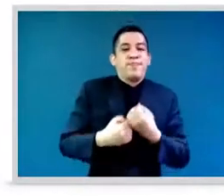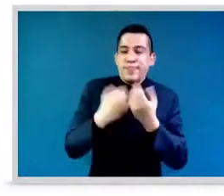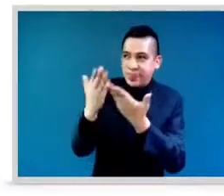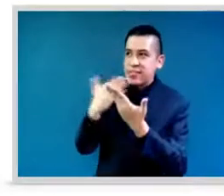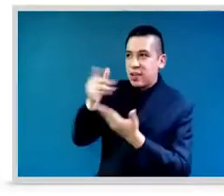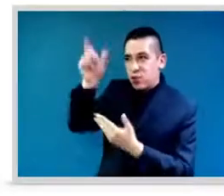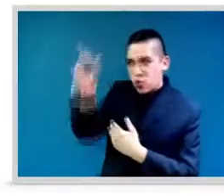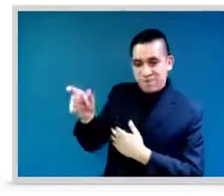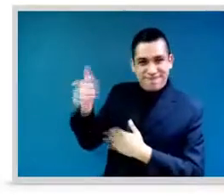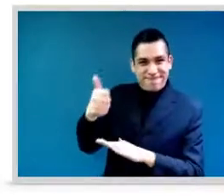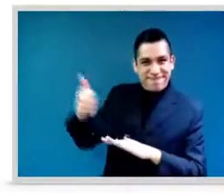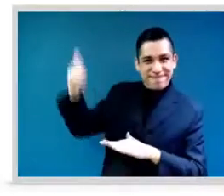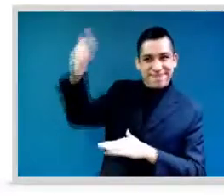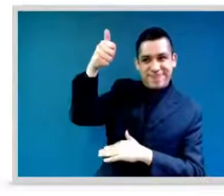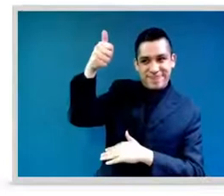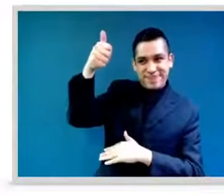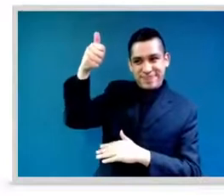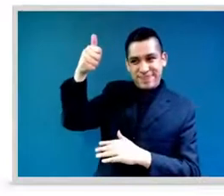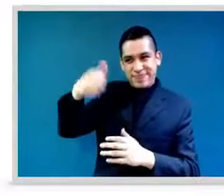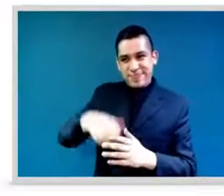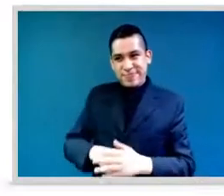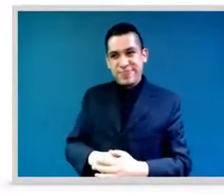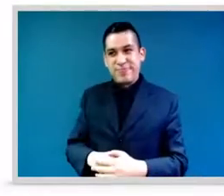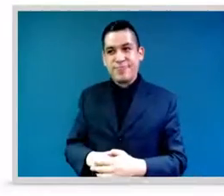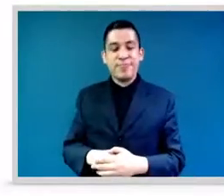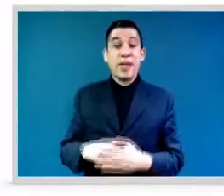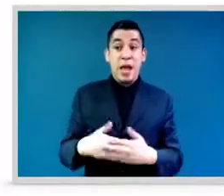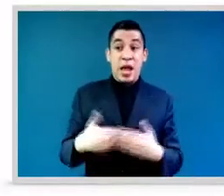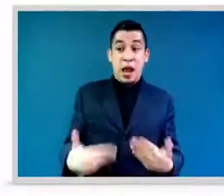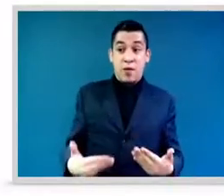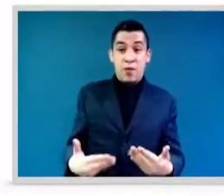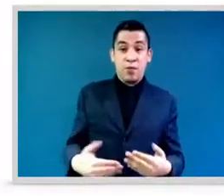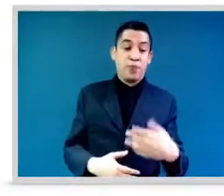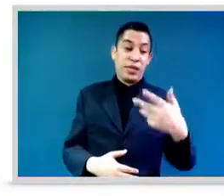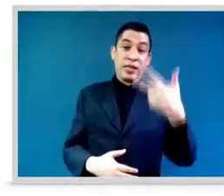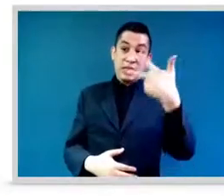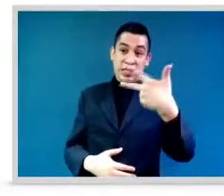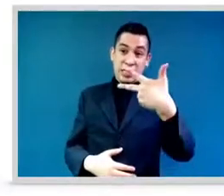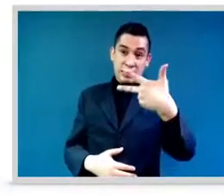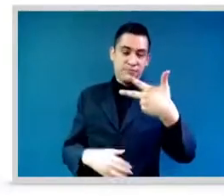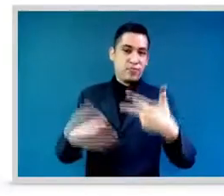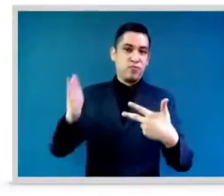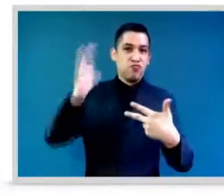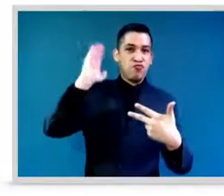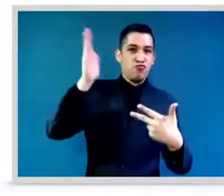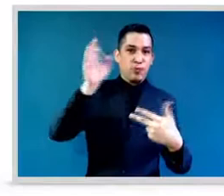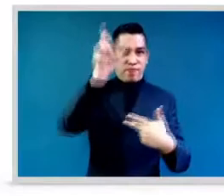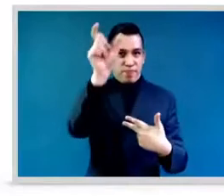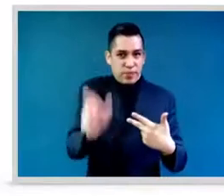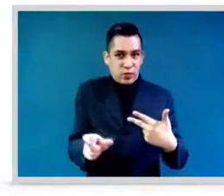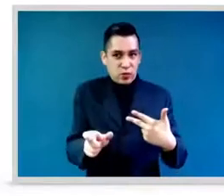Next, we have Rigo Berger Menchu, Nobel Peace Prize laureate,